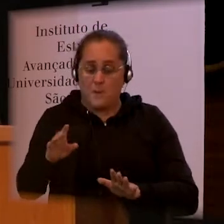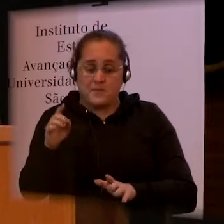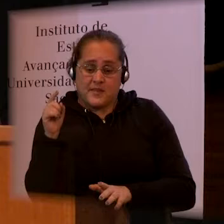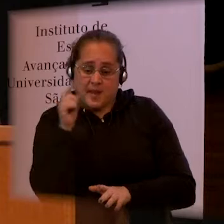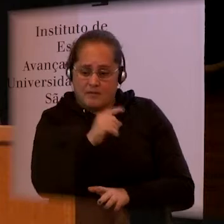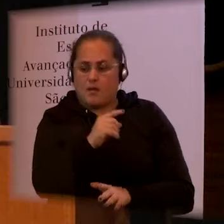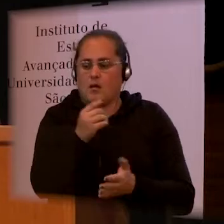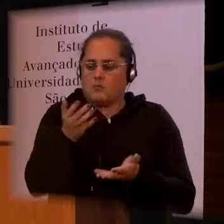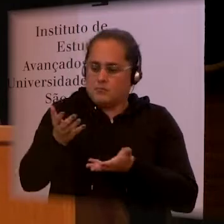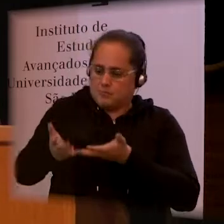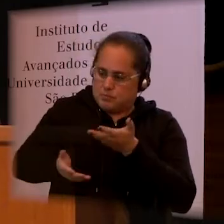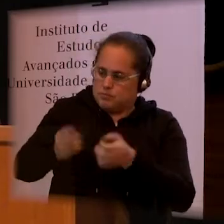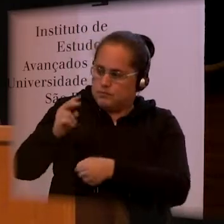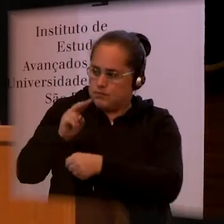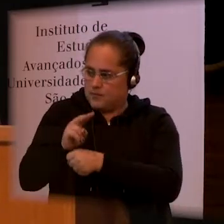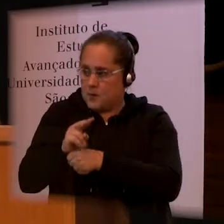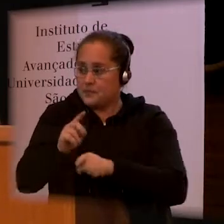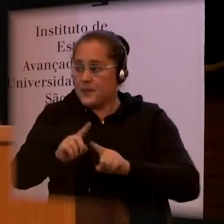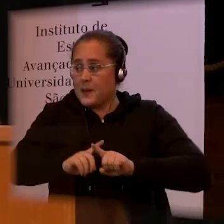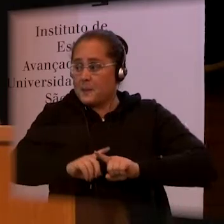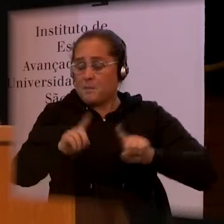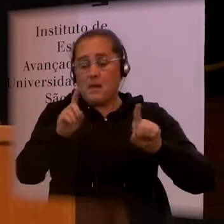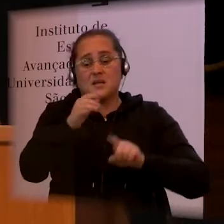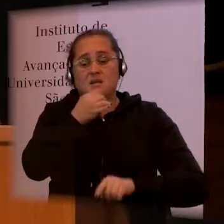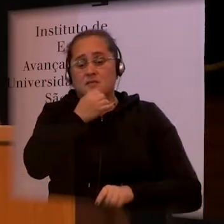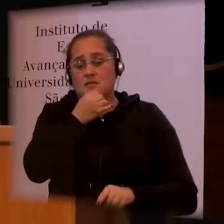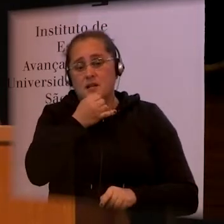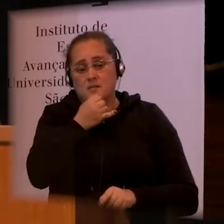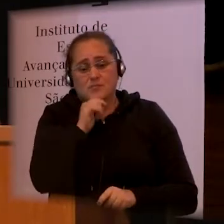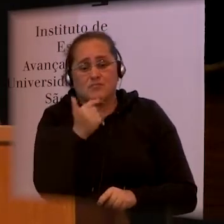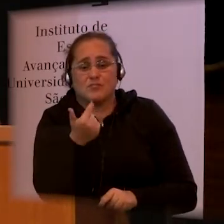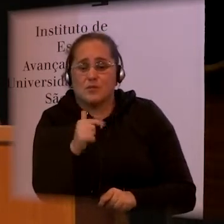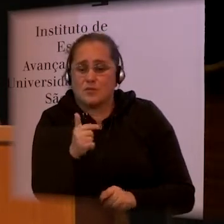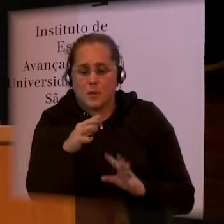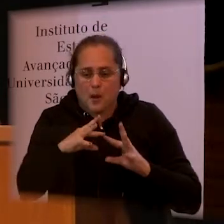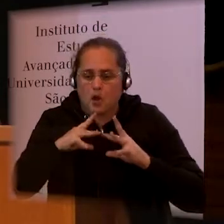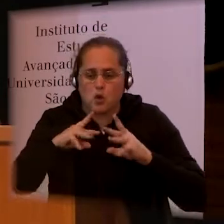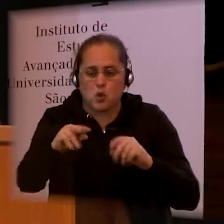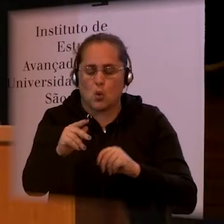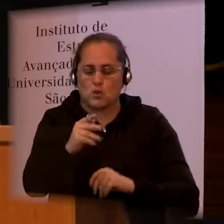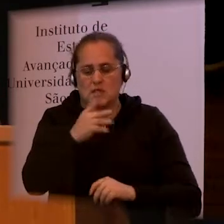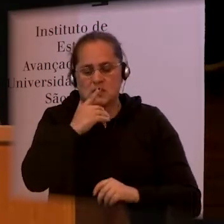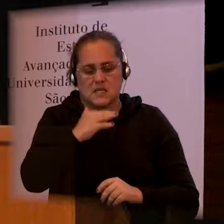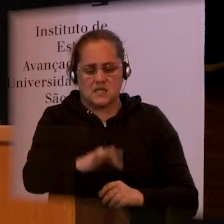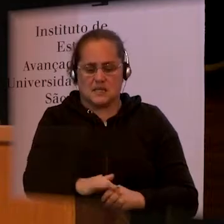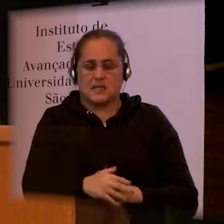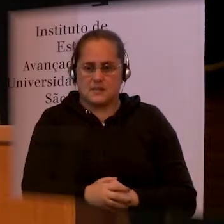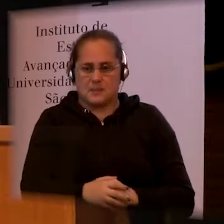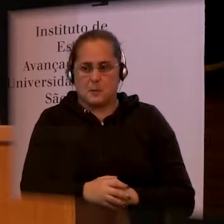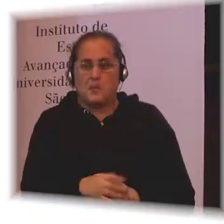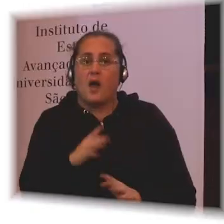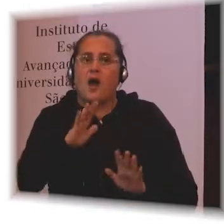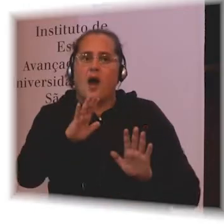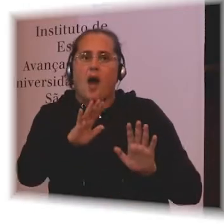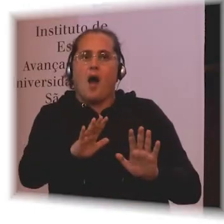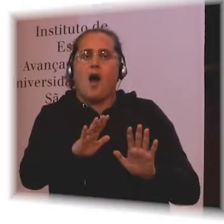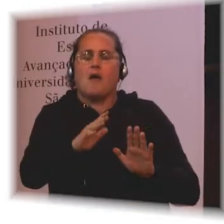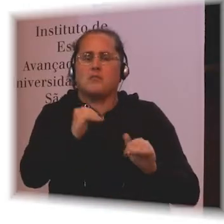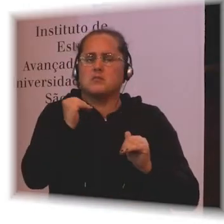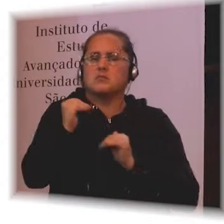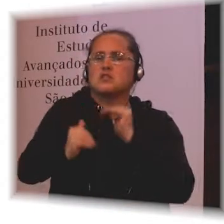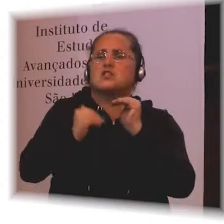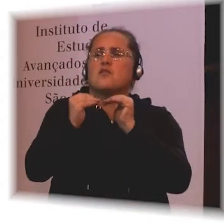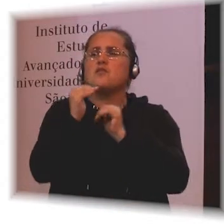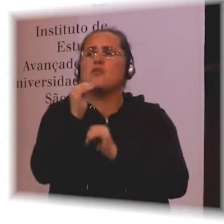services for these children with cerebral palsy. So we said, OK, we will develop something. And we developed this program